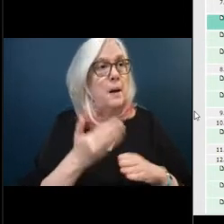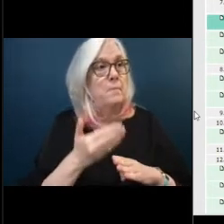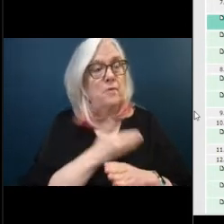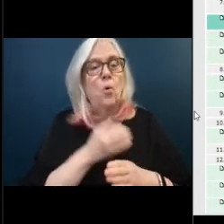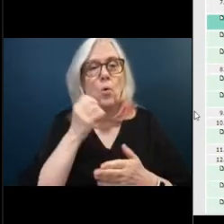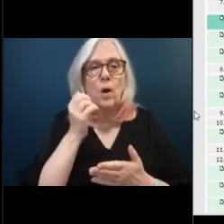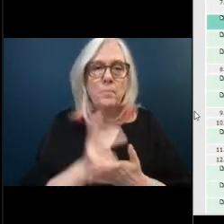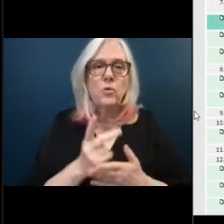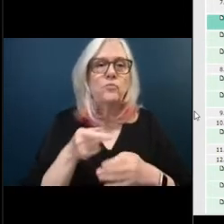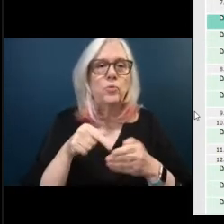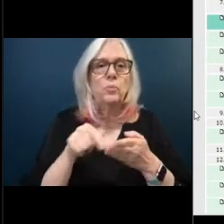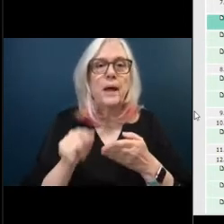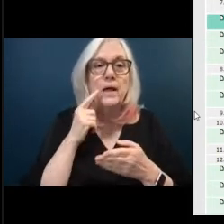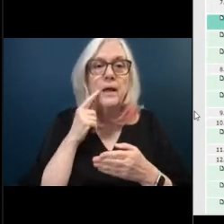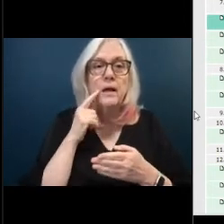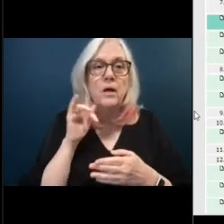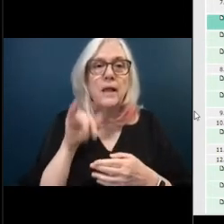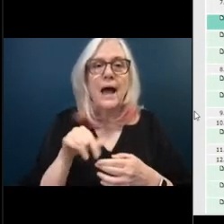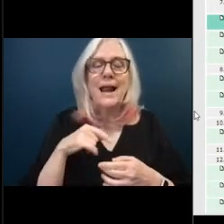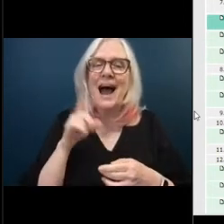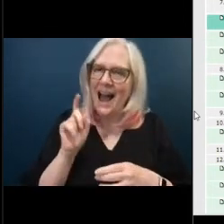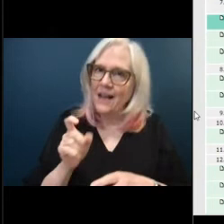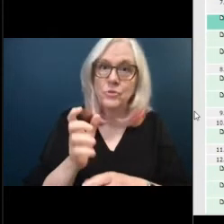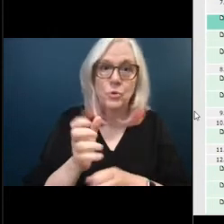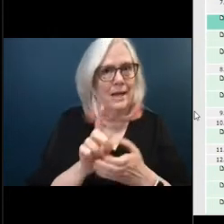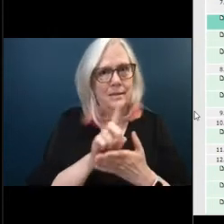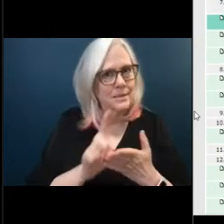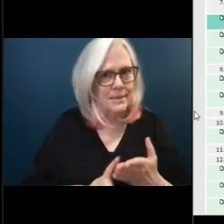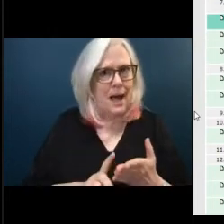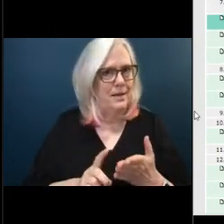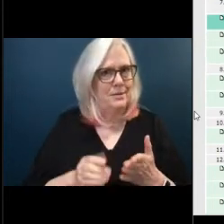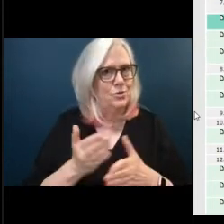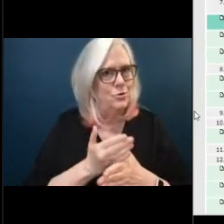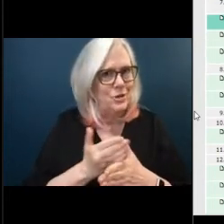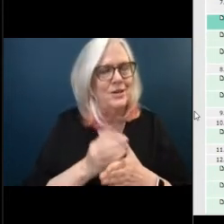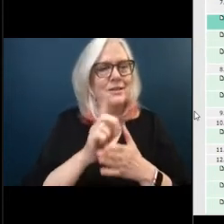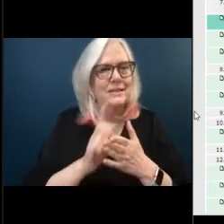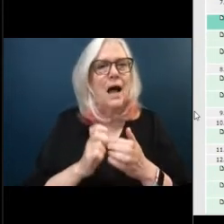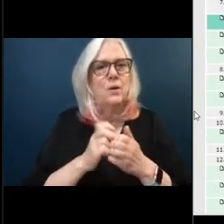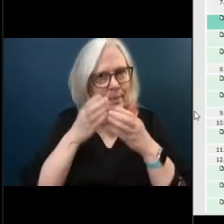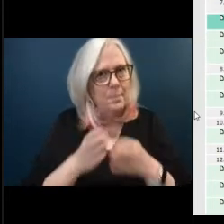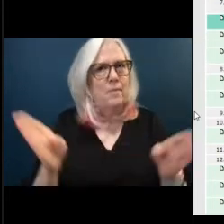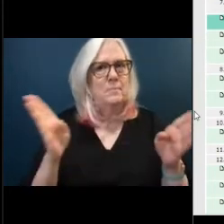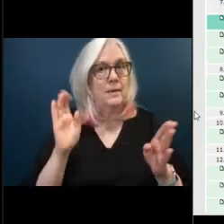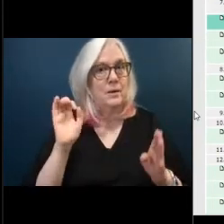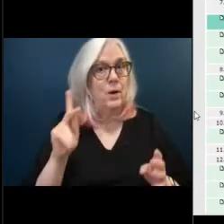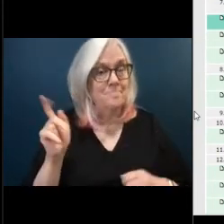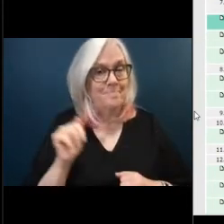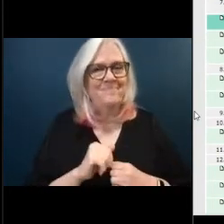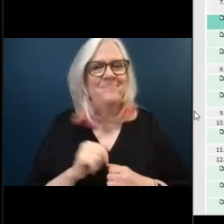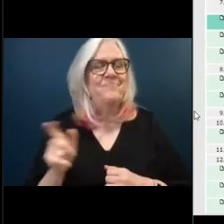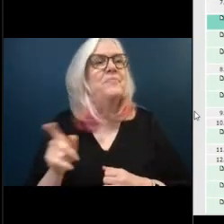well i have to get a design in order to share that design with the public but yes sir so okay um